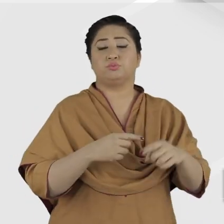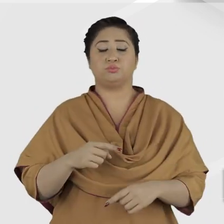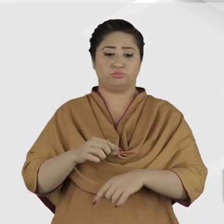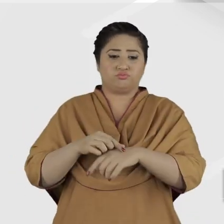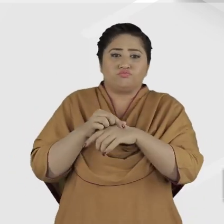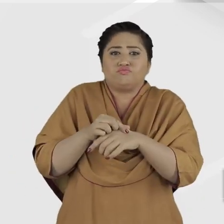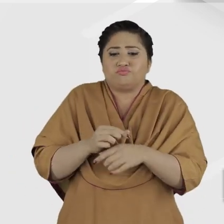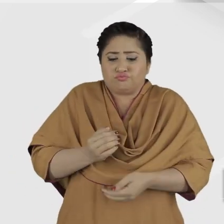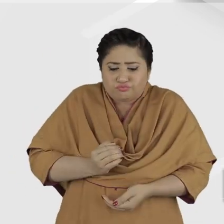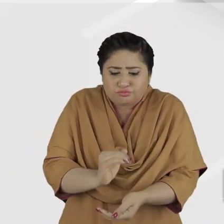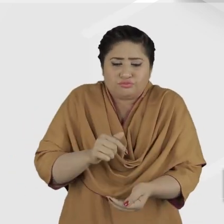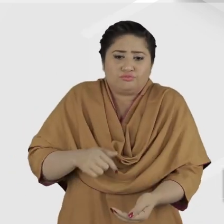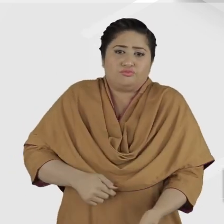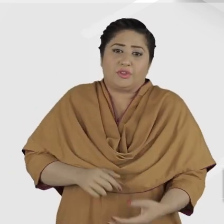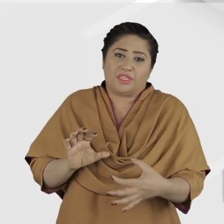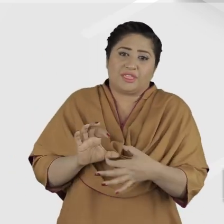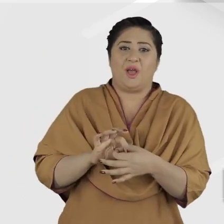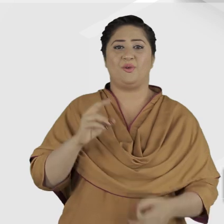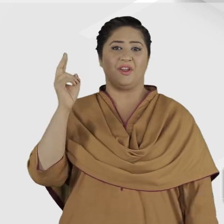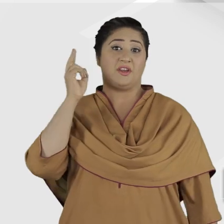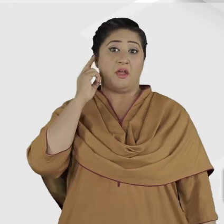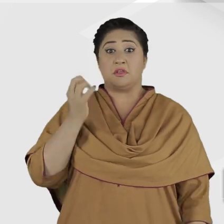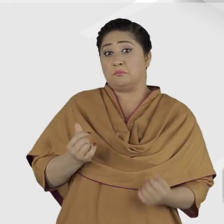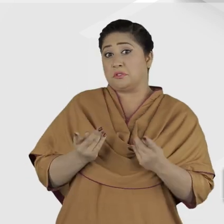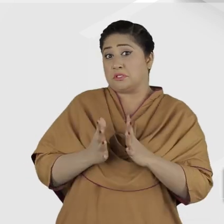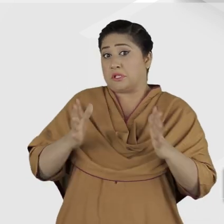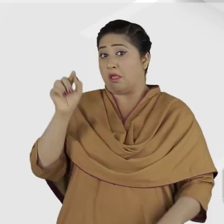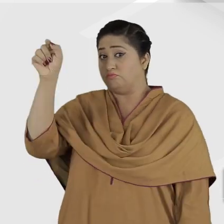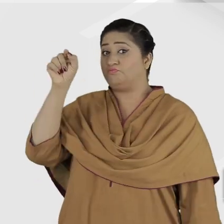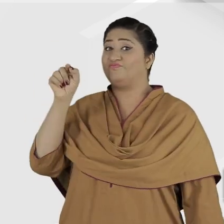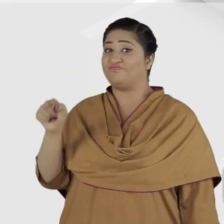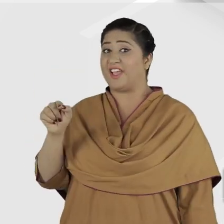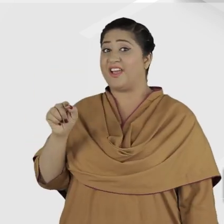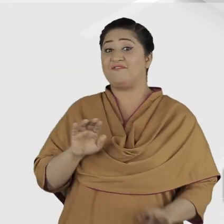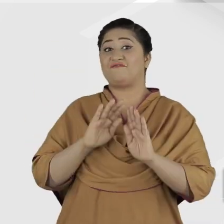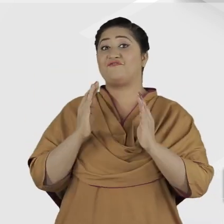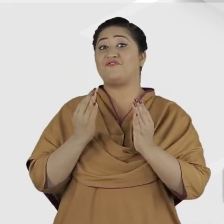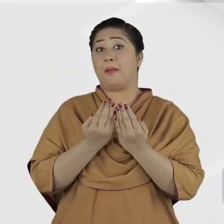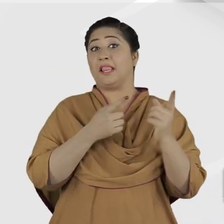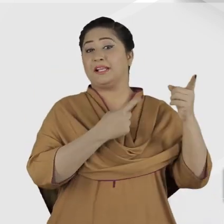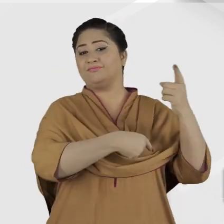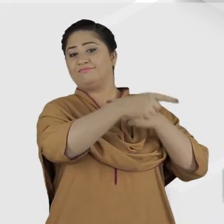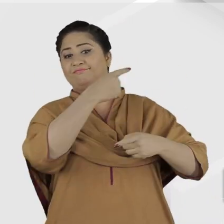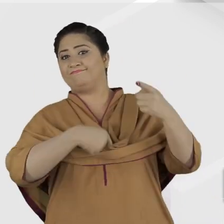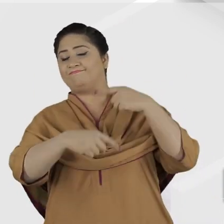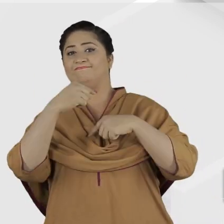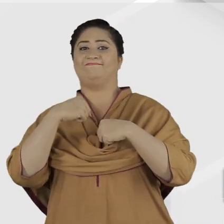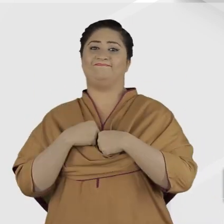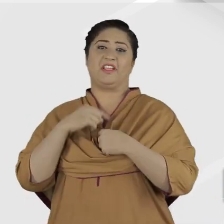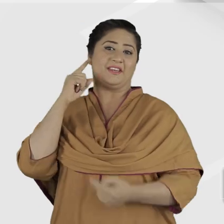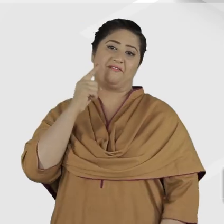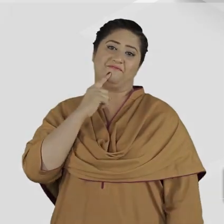When that recessive gene is present in both parents, there is a higher probability of a child being born